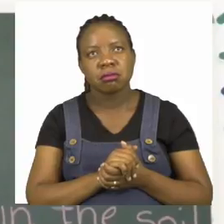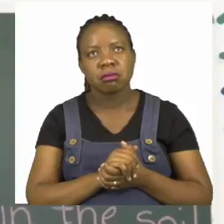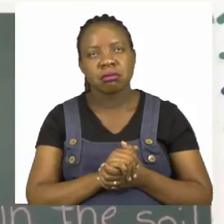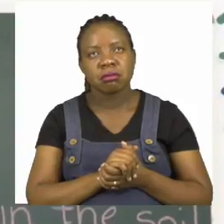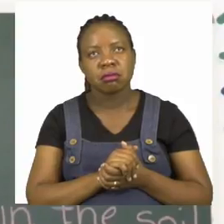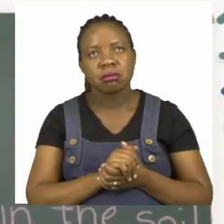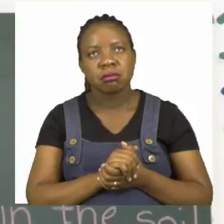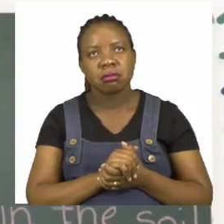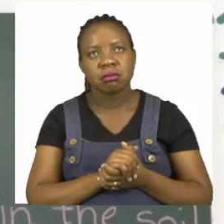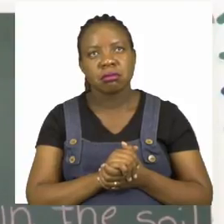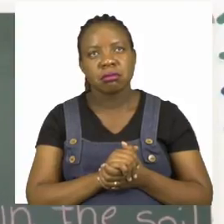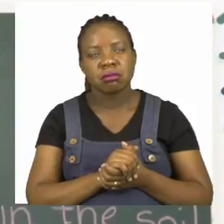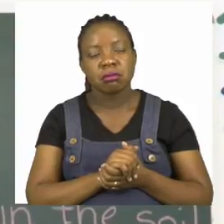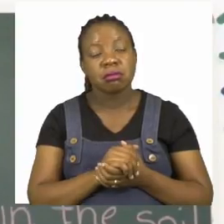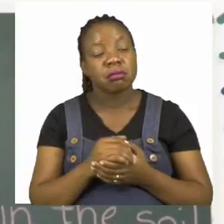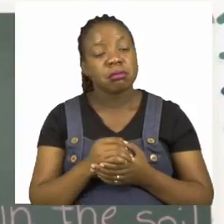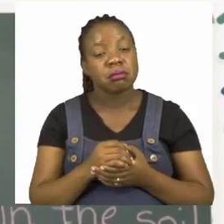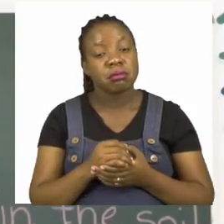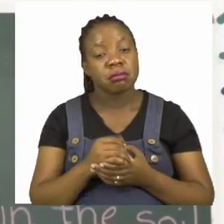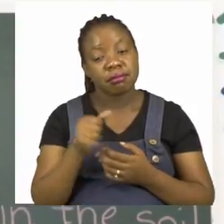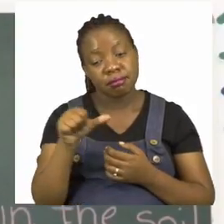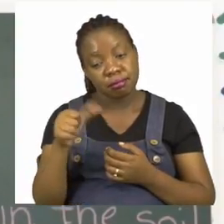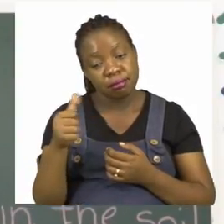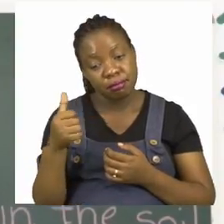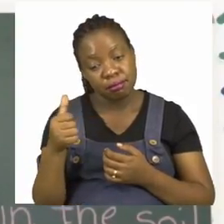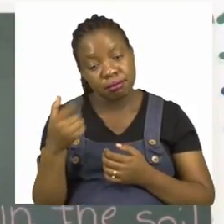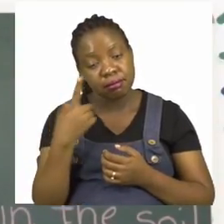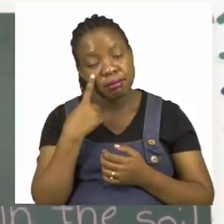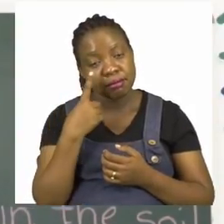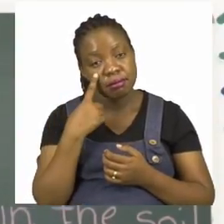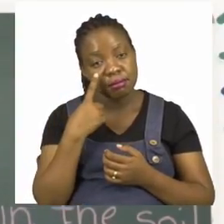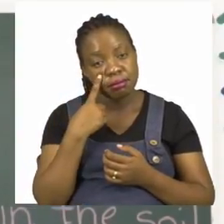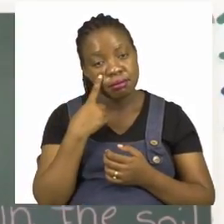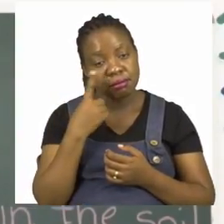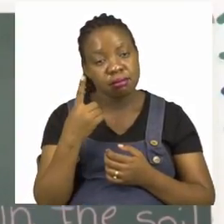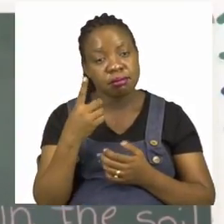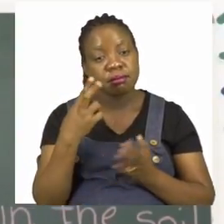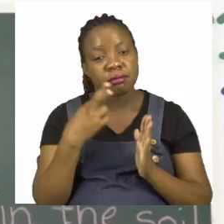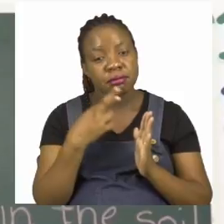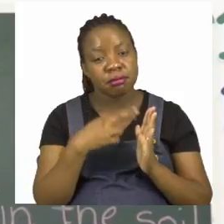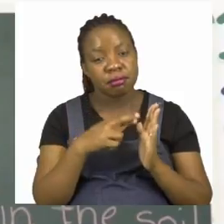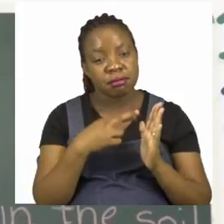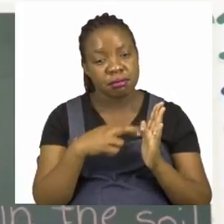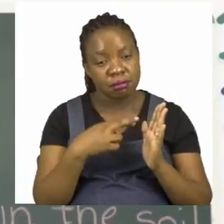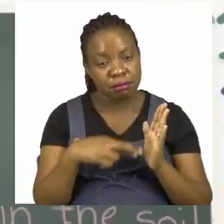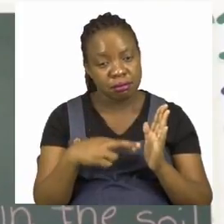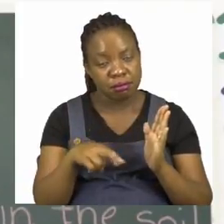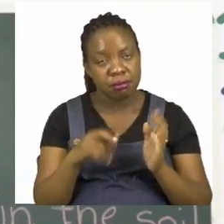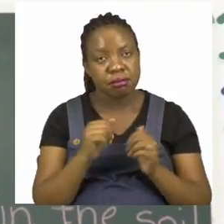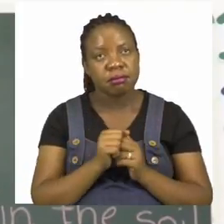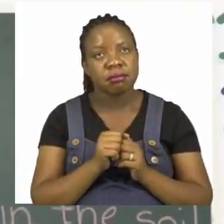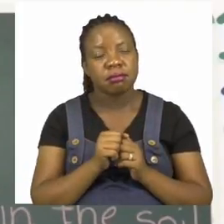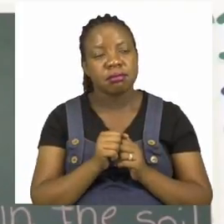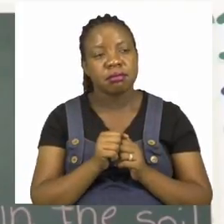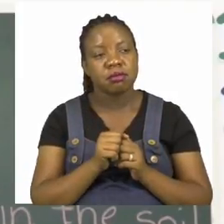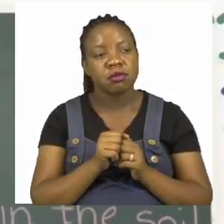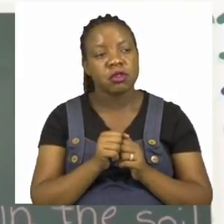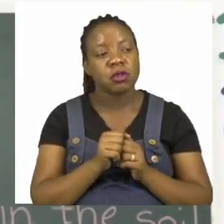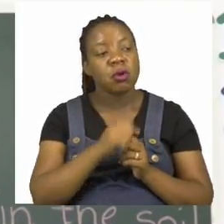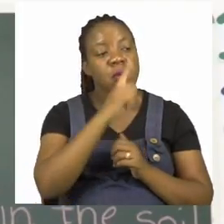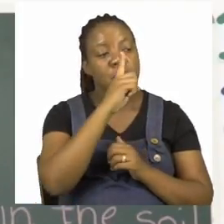the clues you have for the rules and then make sentences by changing the singular into a plural.